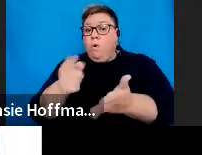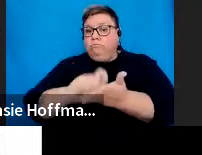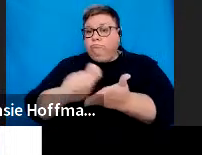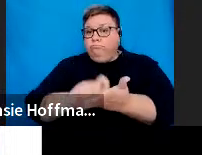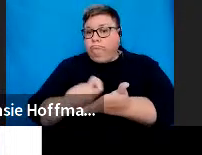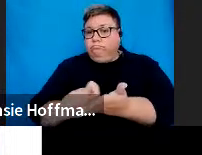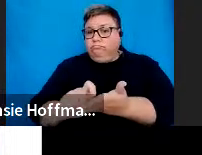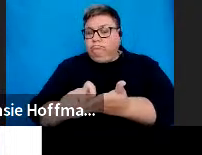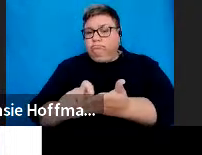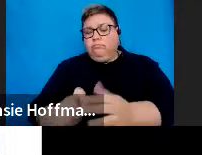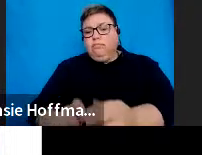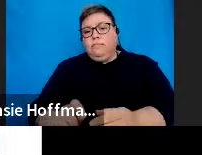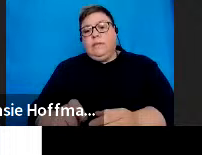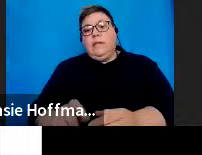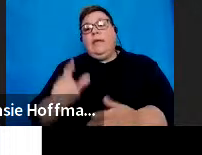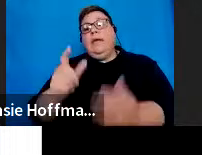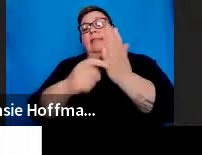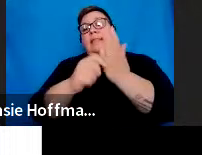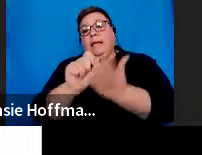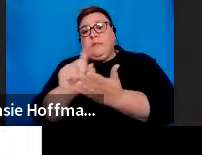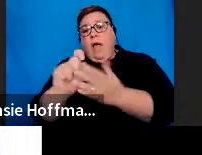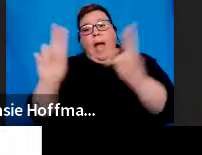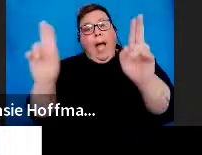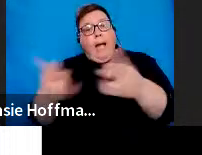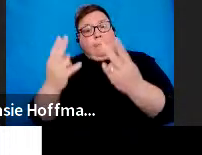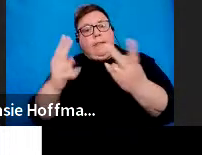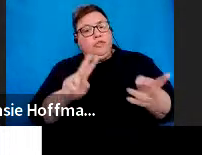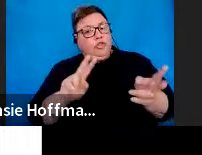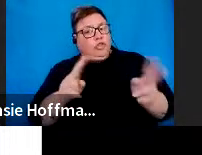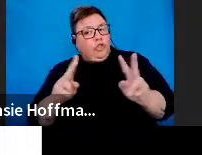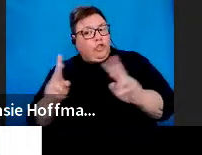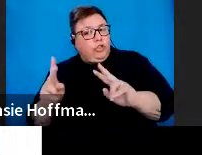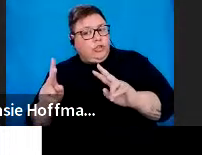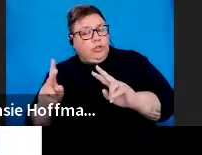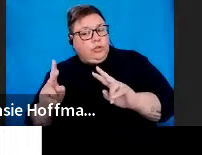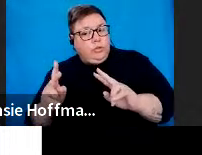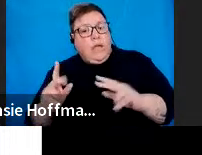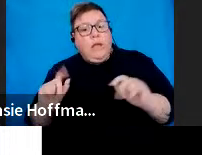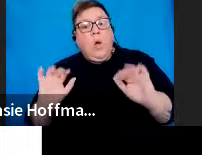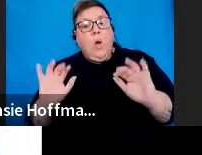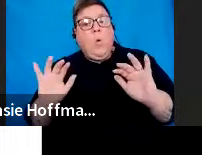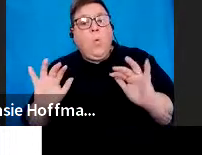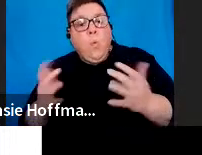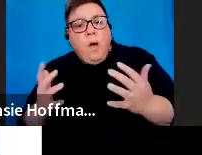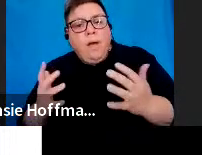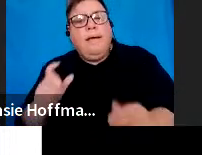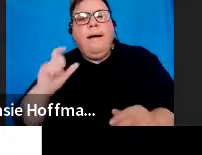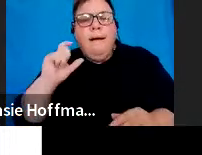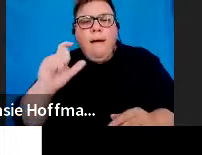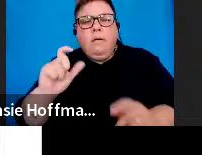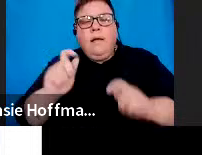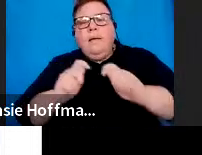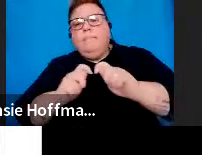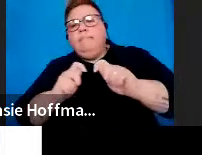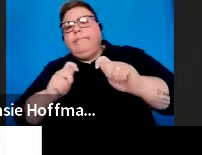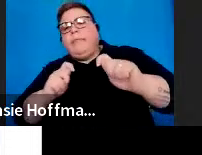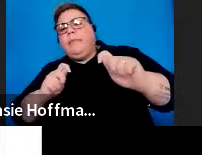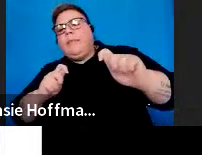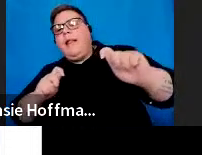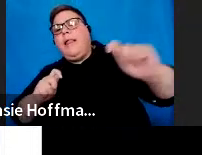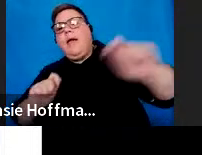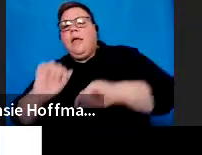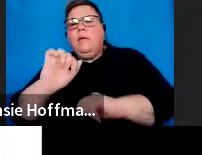The tax directive updates and changes that have been made. And what ultimately can delay your tax directive